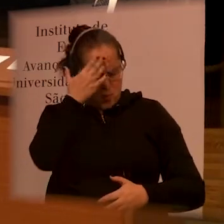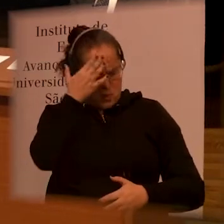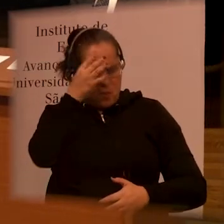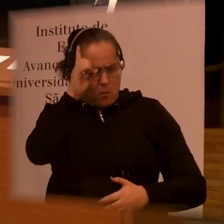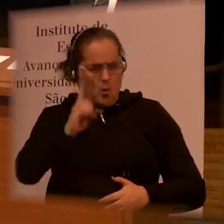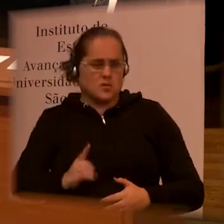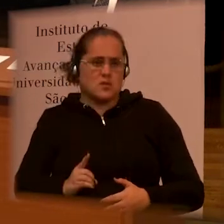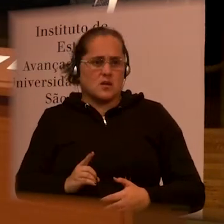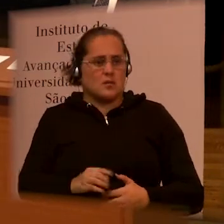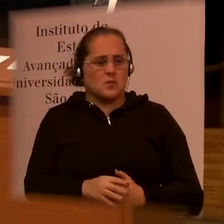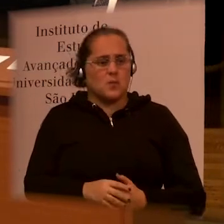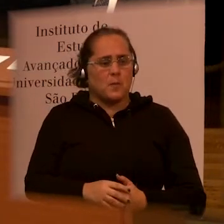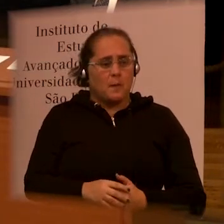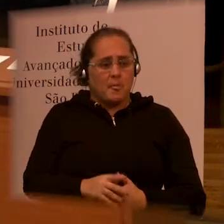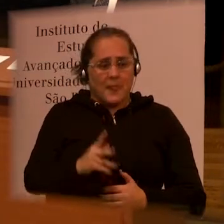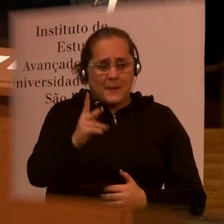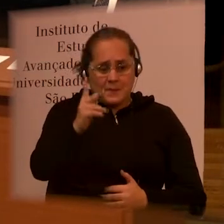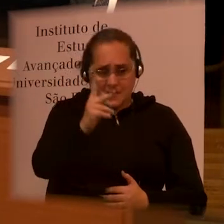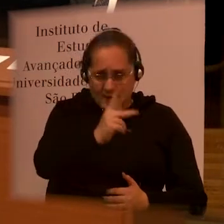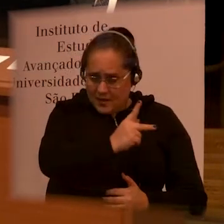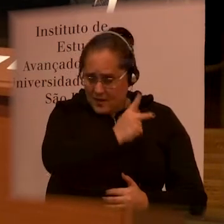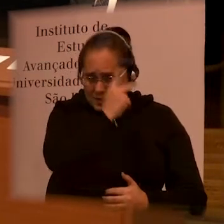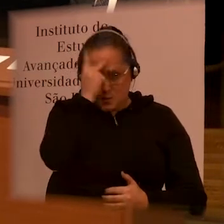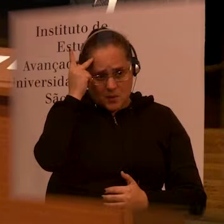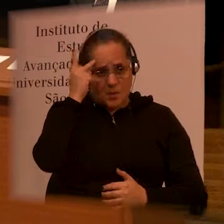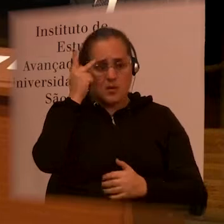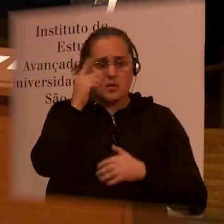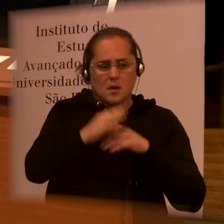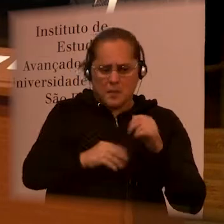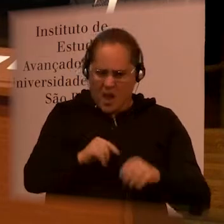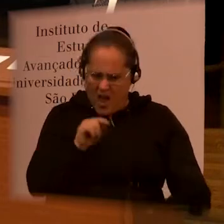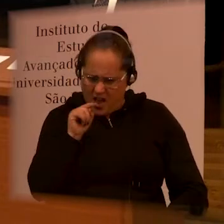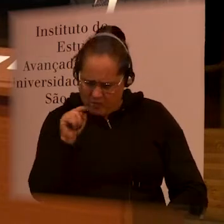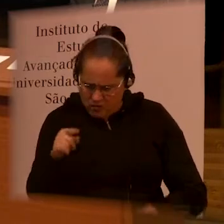the people who perpetrated the violence. And that's also very difficult.